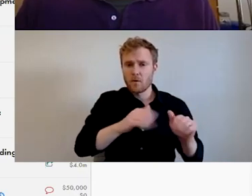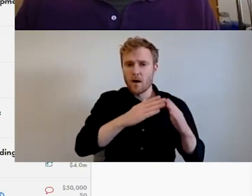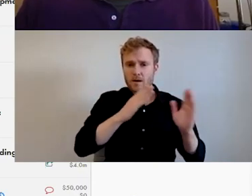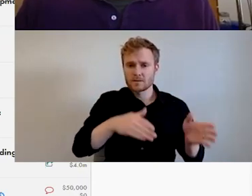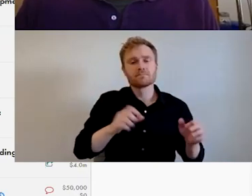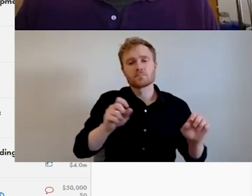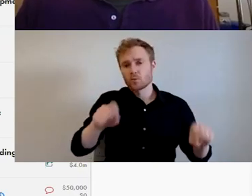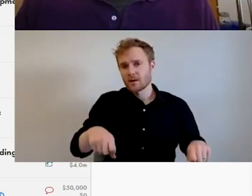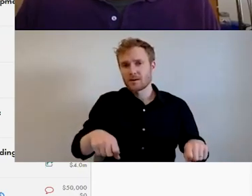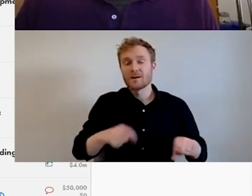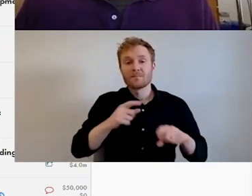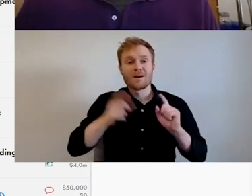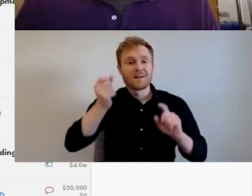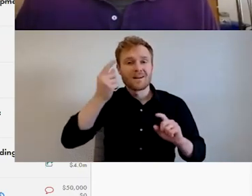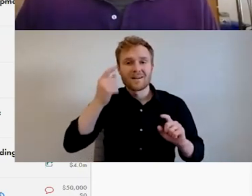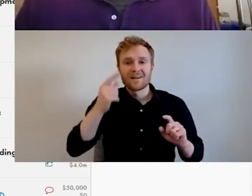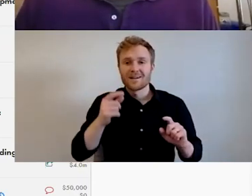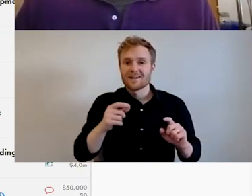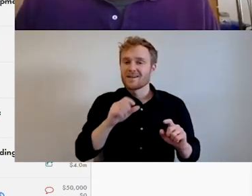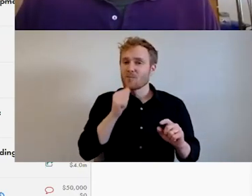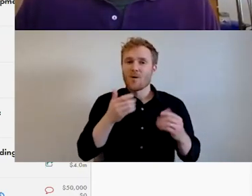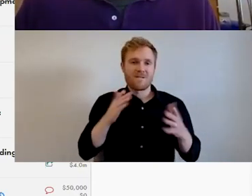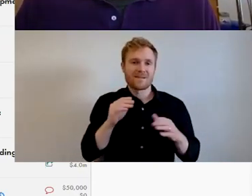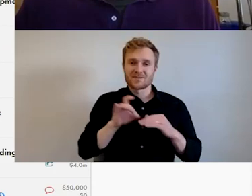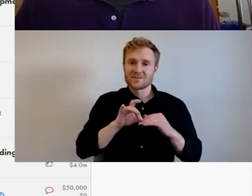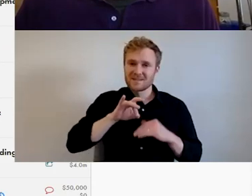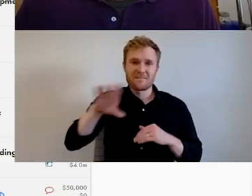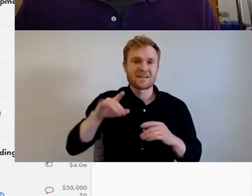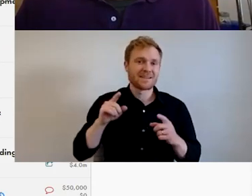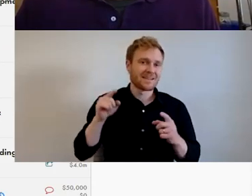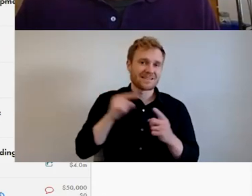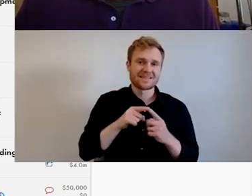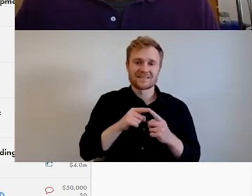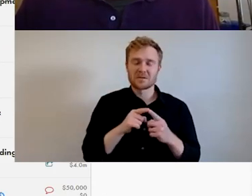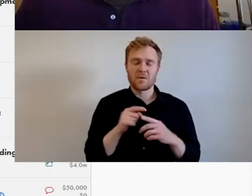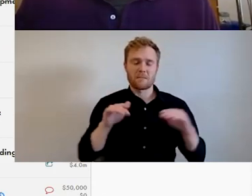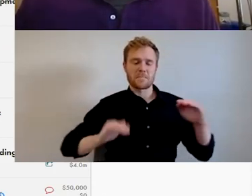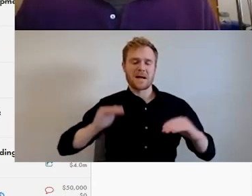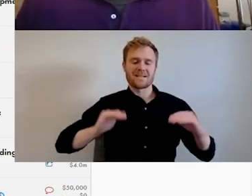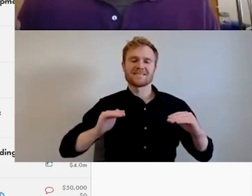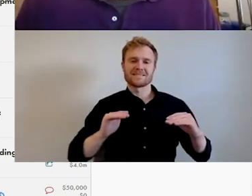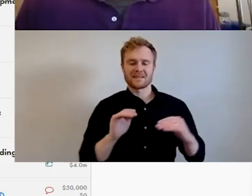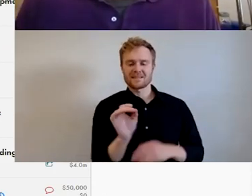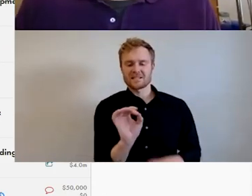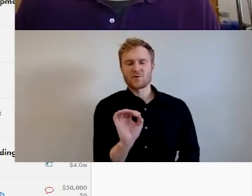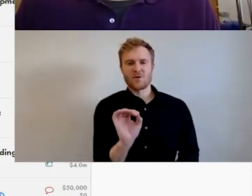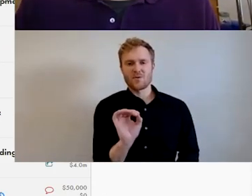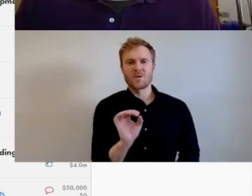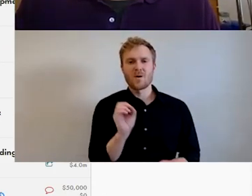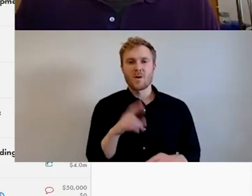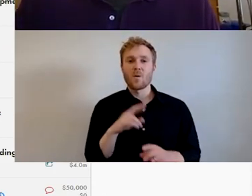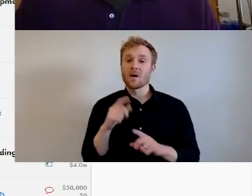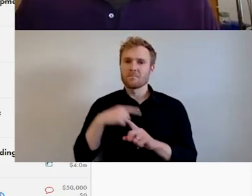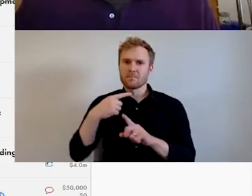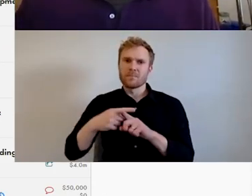budget though. It literally will not let you submit until you're back to zero or you have a positive, um, operating result as we call it in